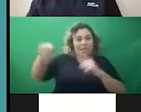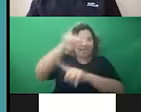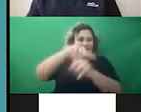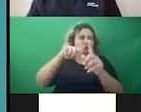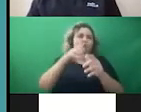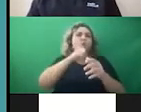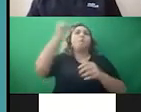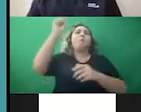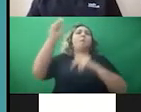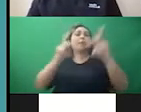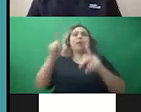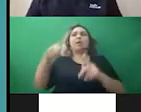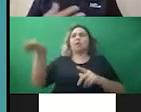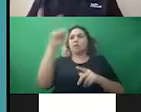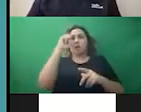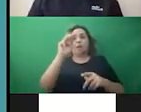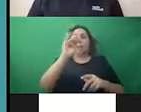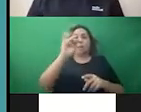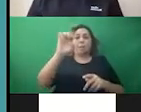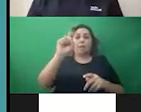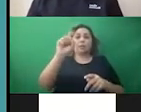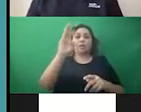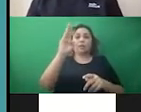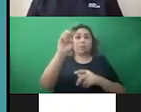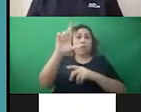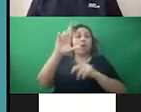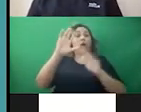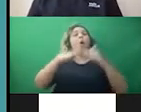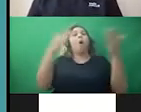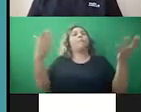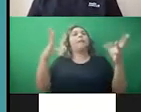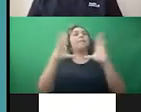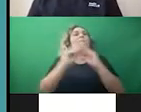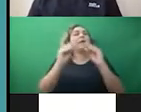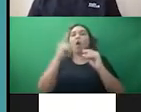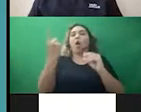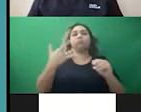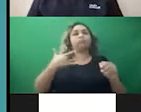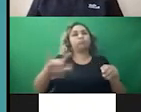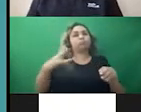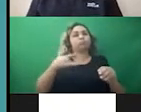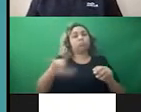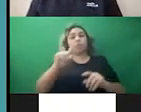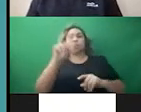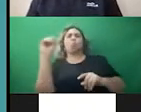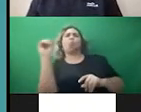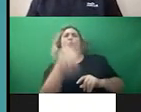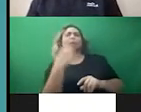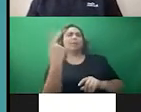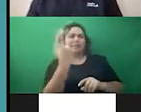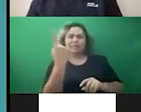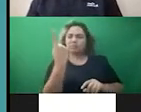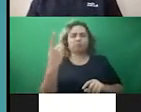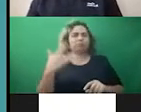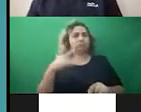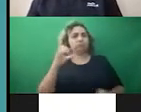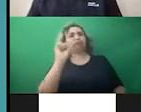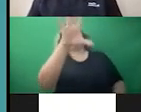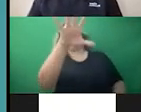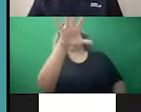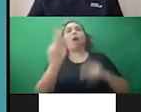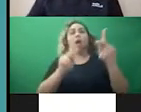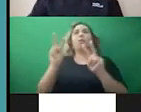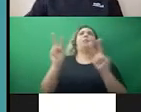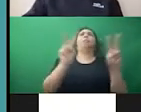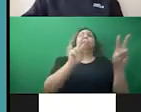And they shared that Ms. Baker would often open her meetings with a question. And it's a